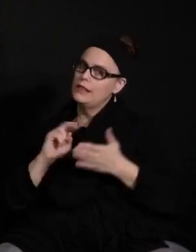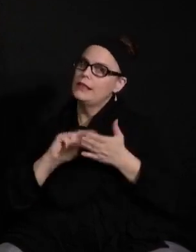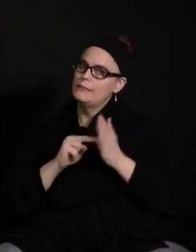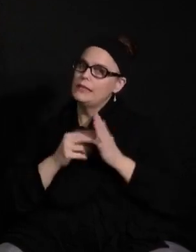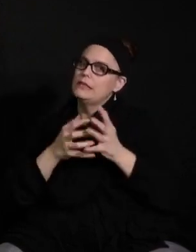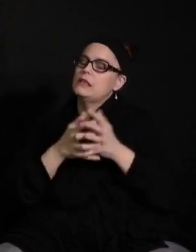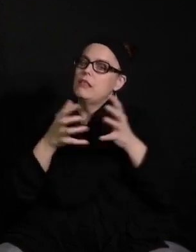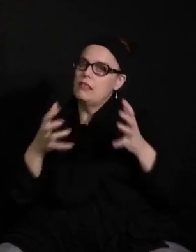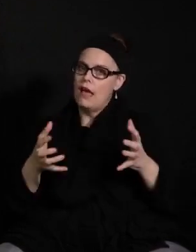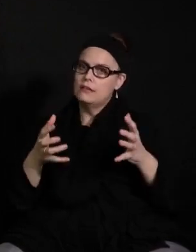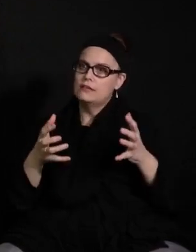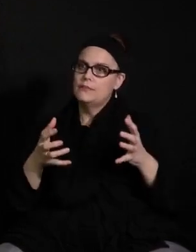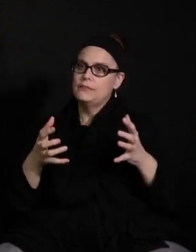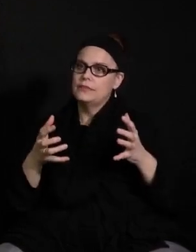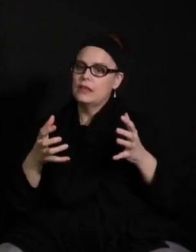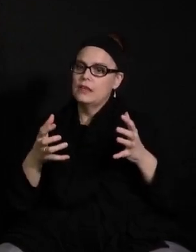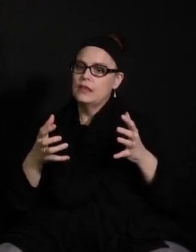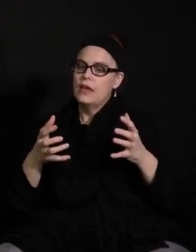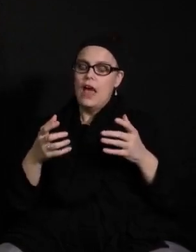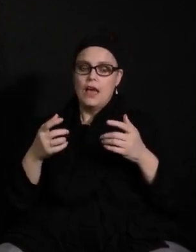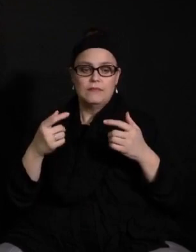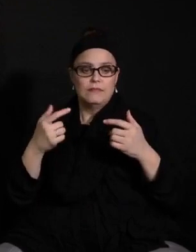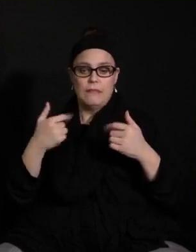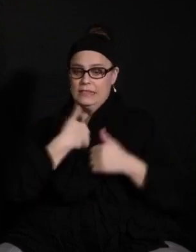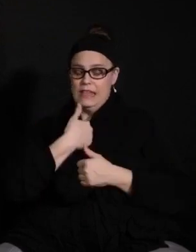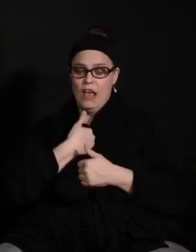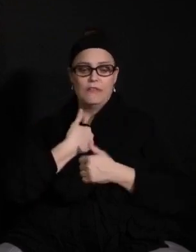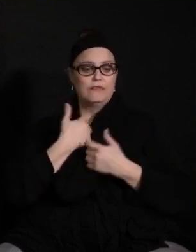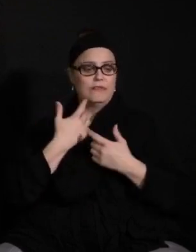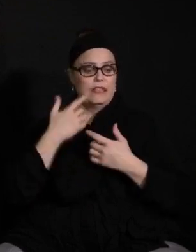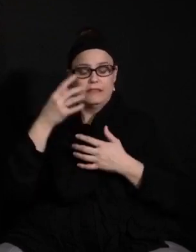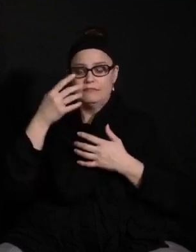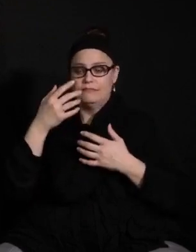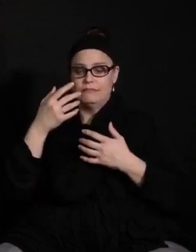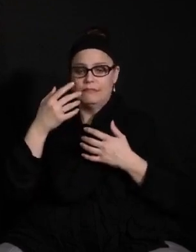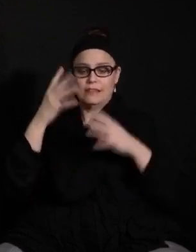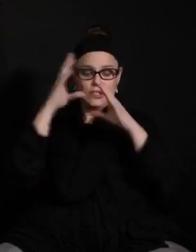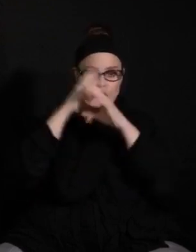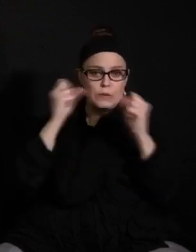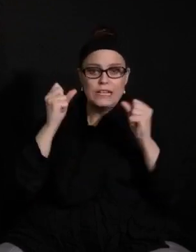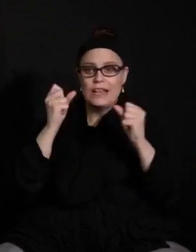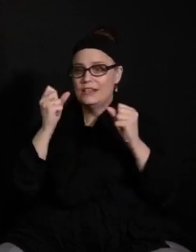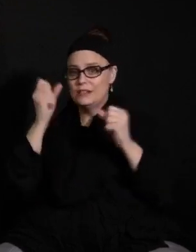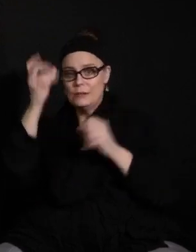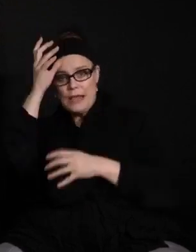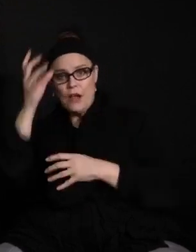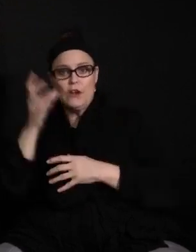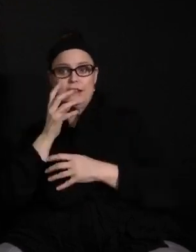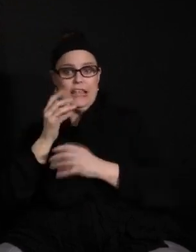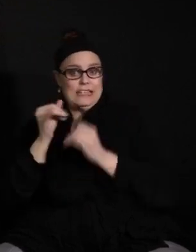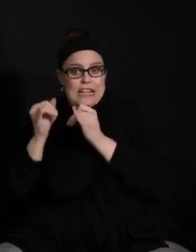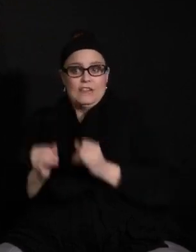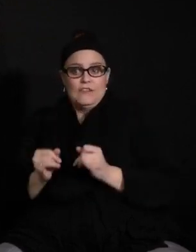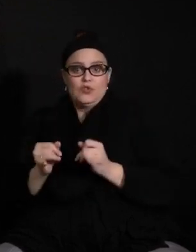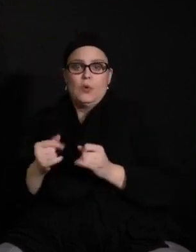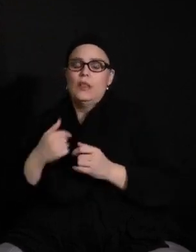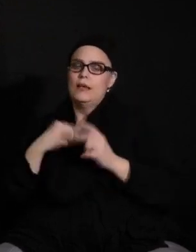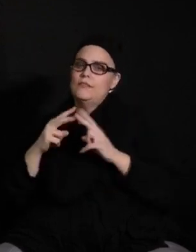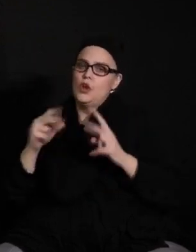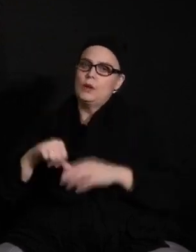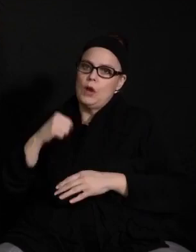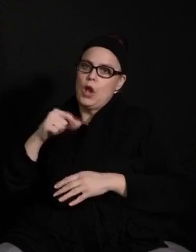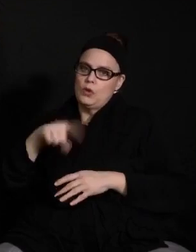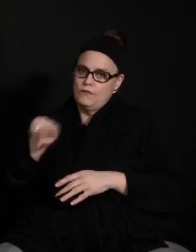isn't lost on me as an individual, as a parent in the district and certainly as the superintendent. I'm really proud of you and